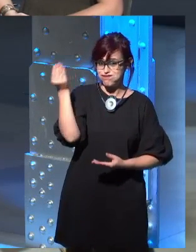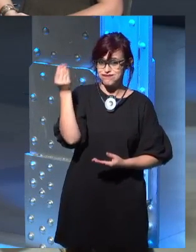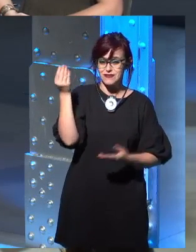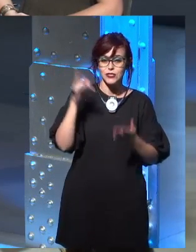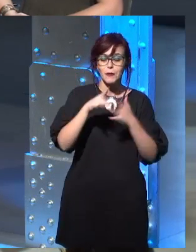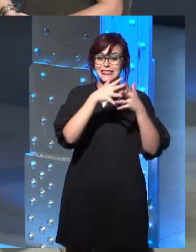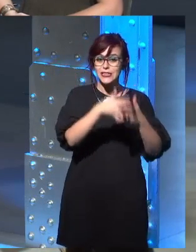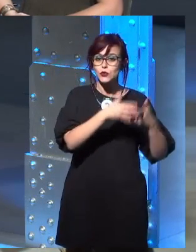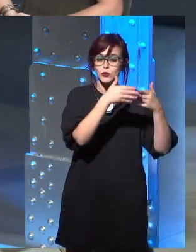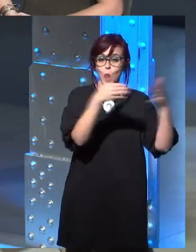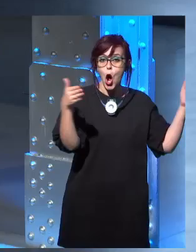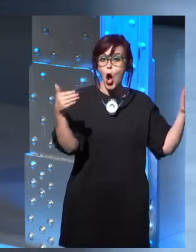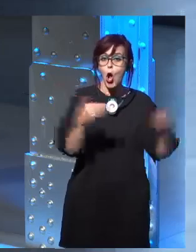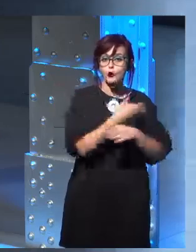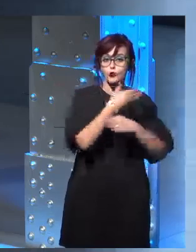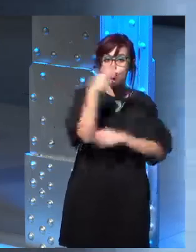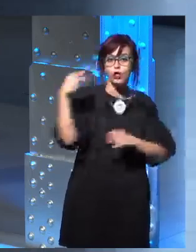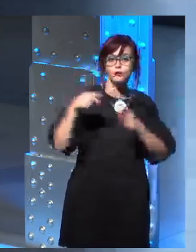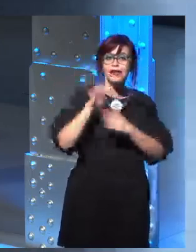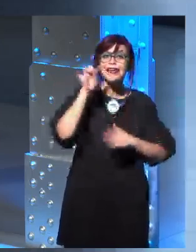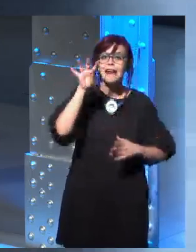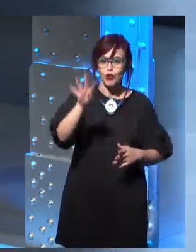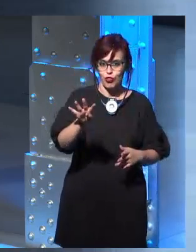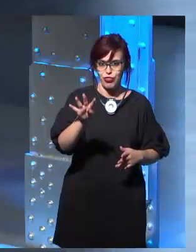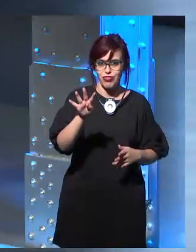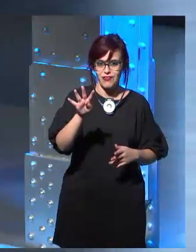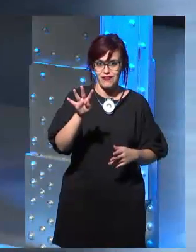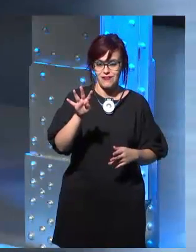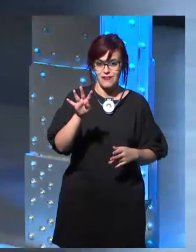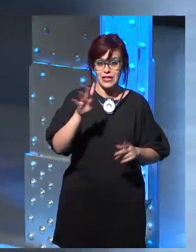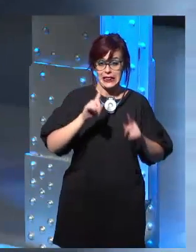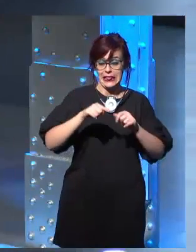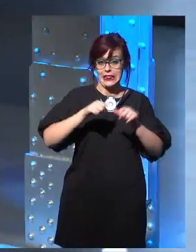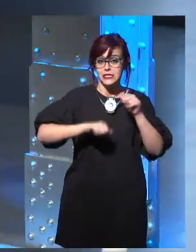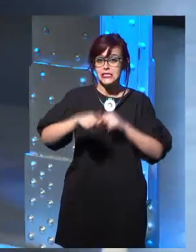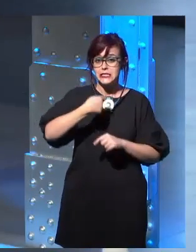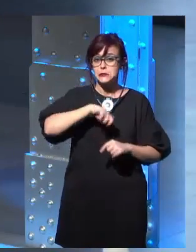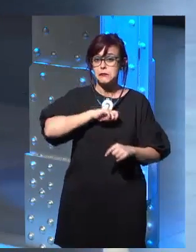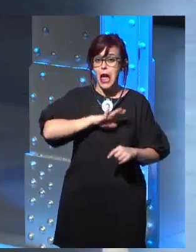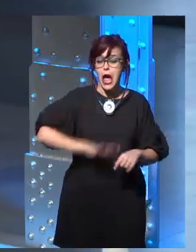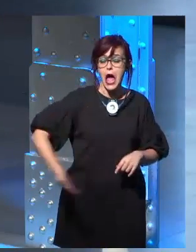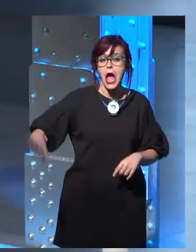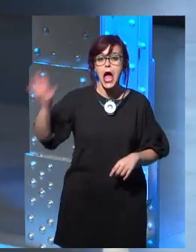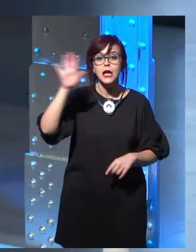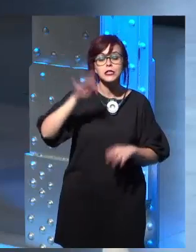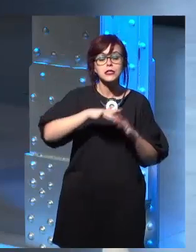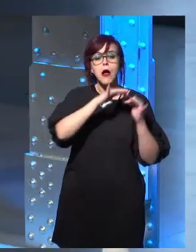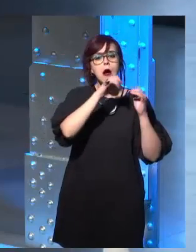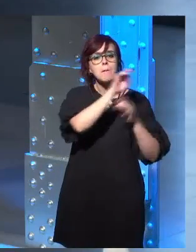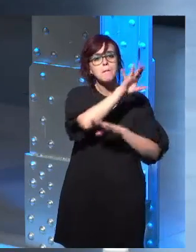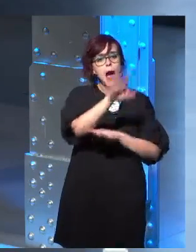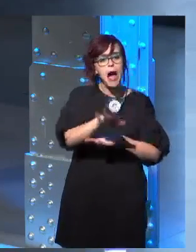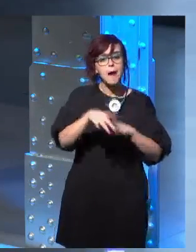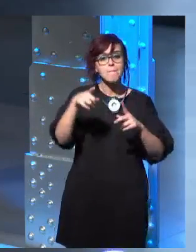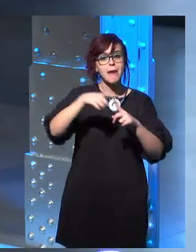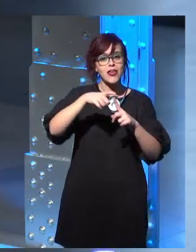el final, se pudieron escribir el libro. El libro fue publicado en octubre de 2014 en los Estados Unidos, y llegó a España